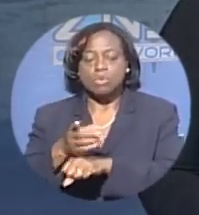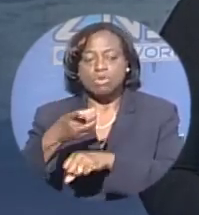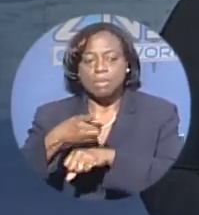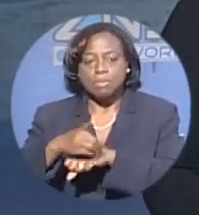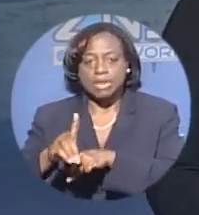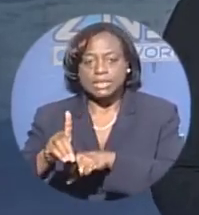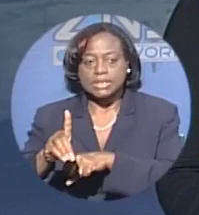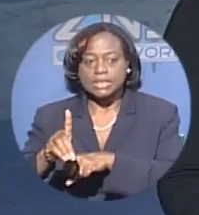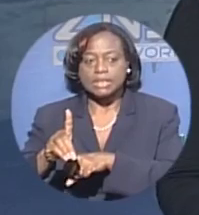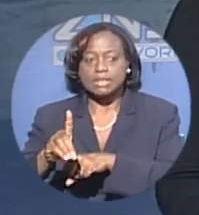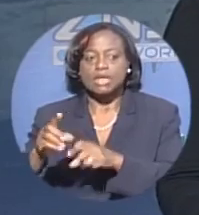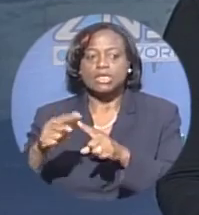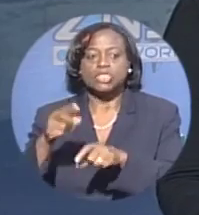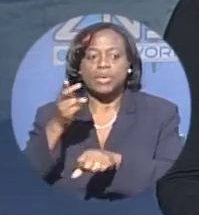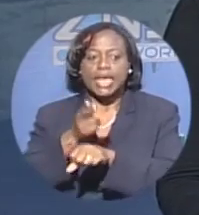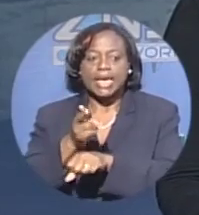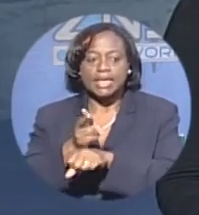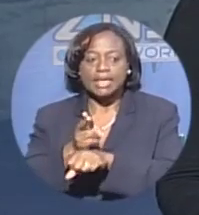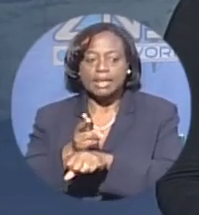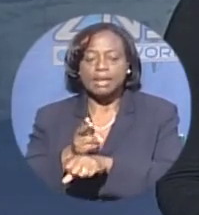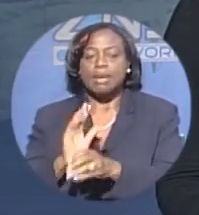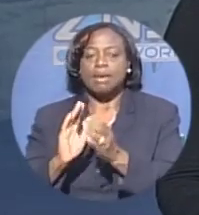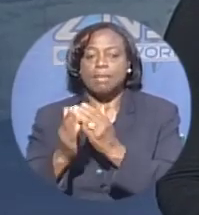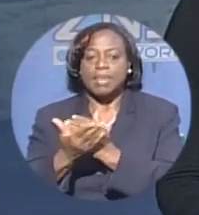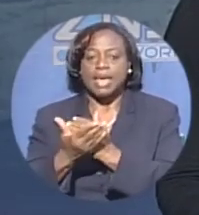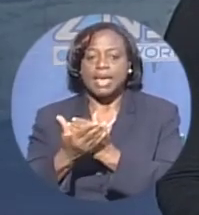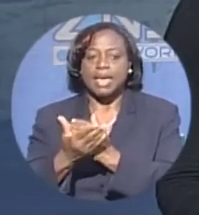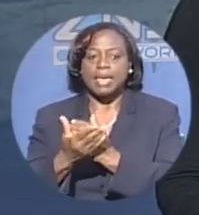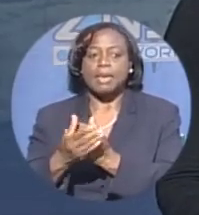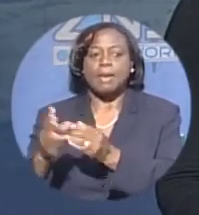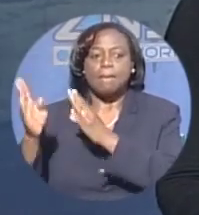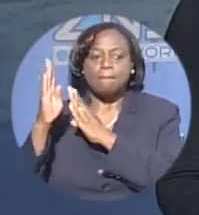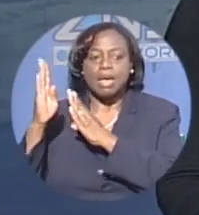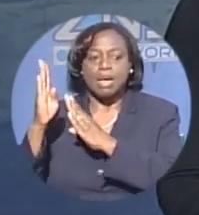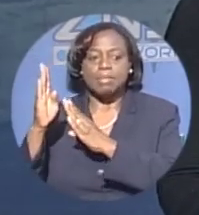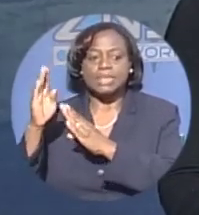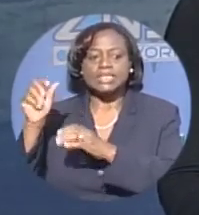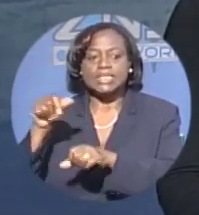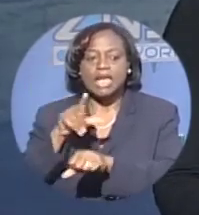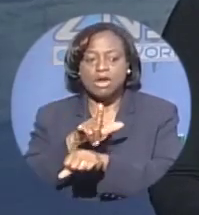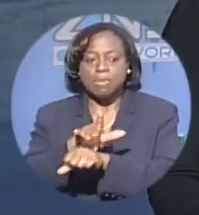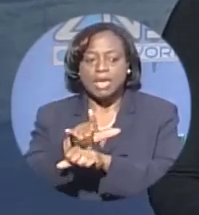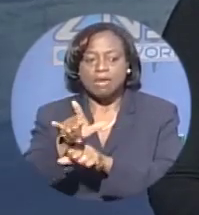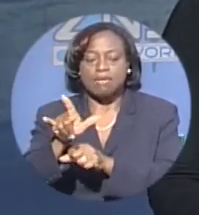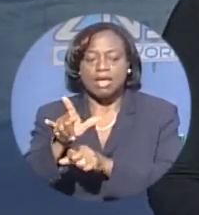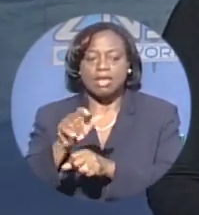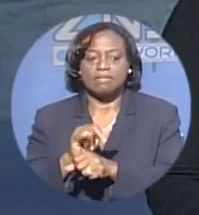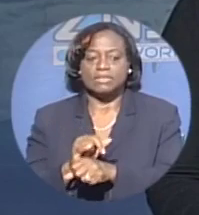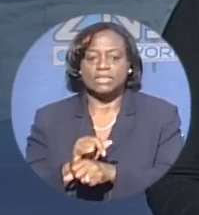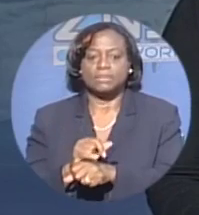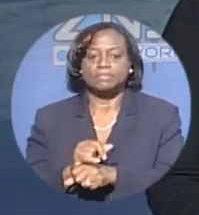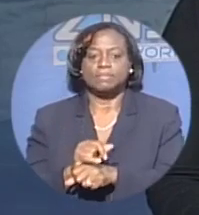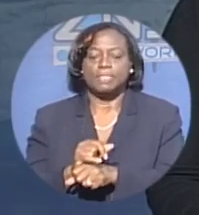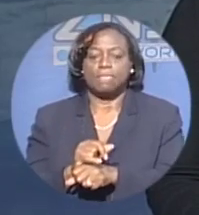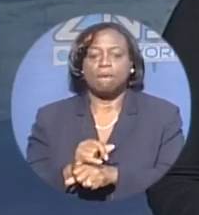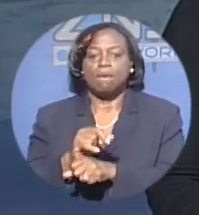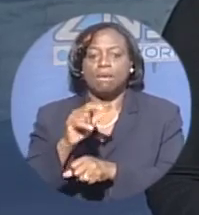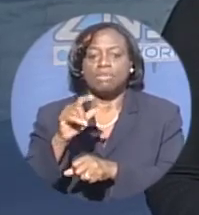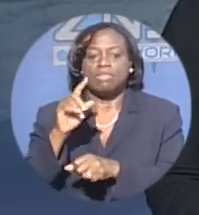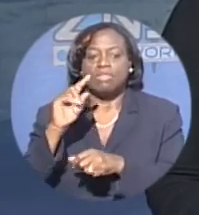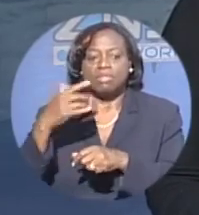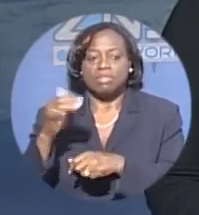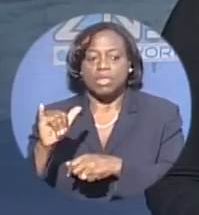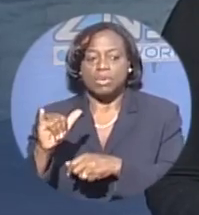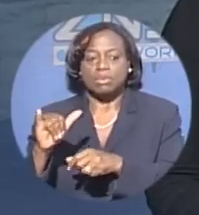via a Bahamas Air Charter. The group included 30 women and 81 men, 107 of whom were apprehended in the Exuma